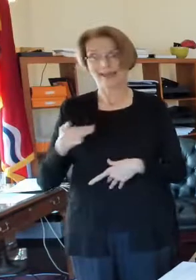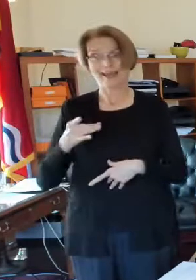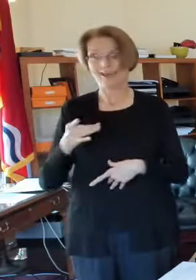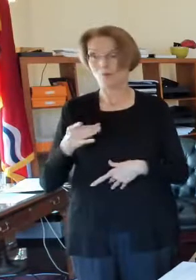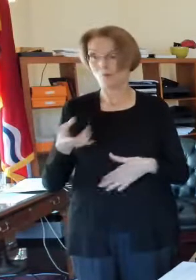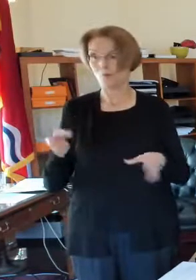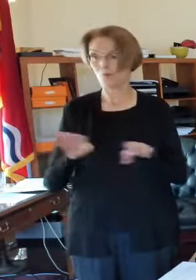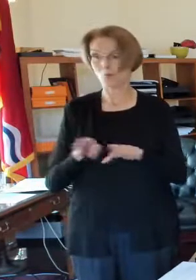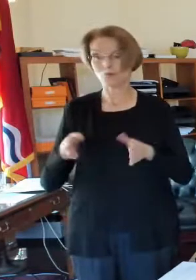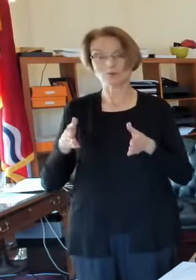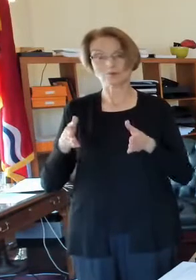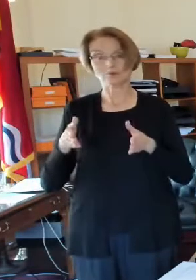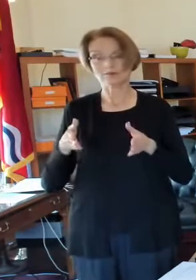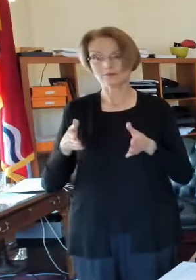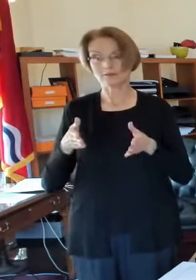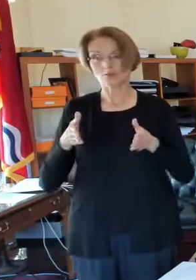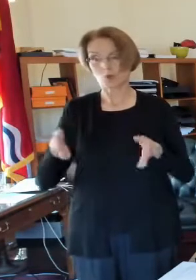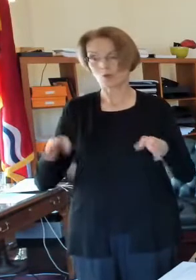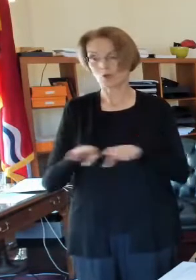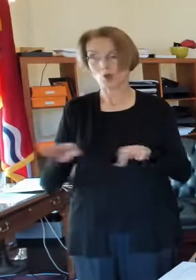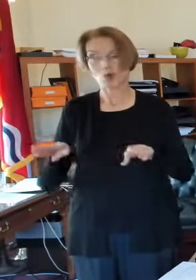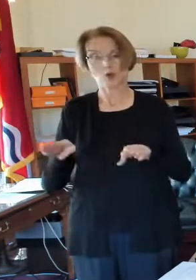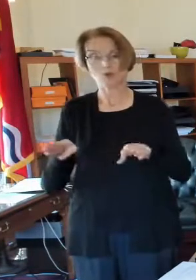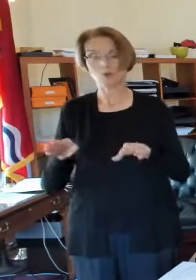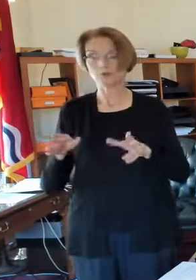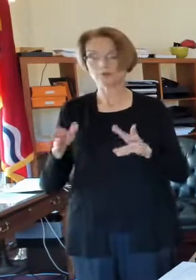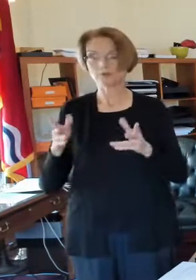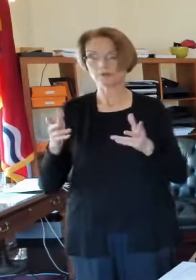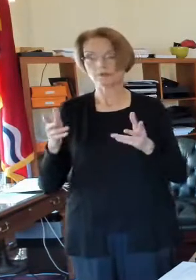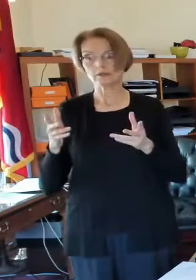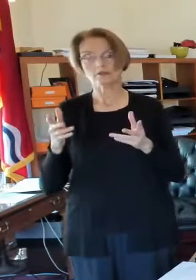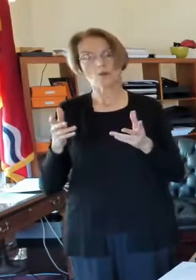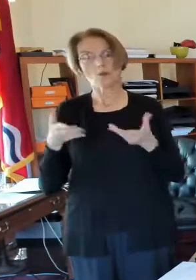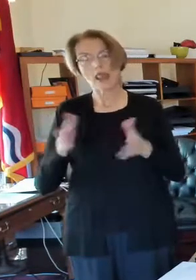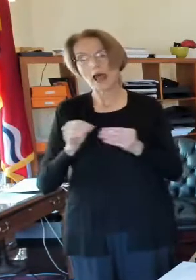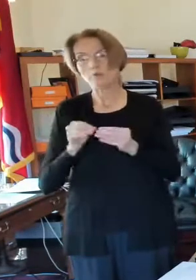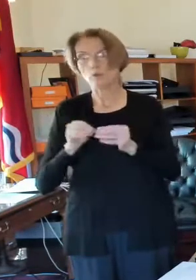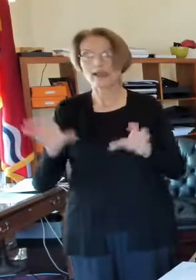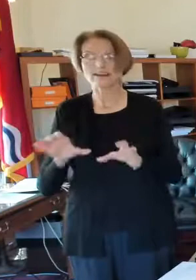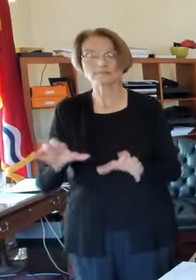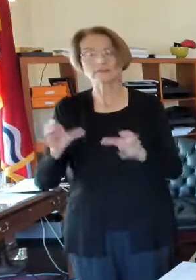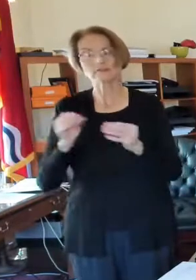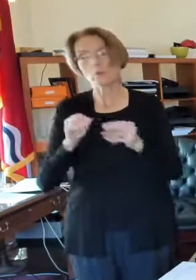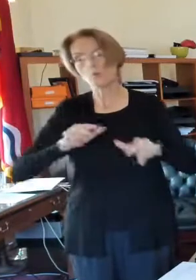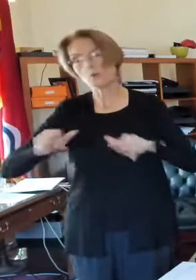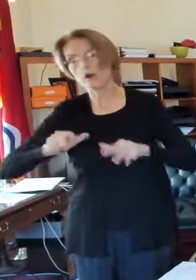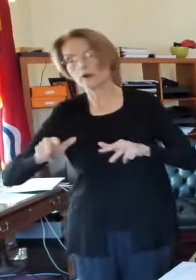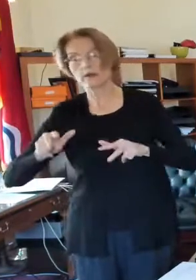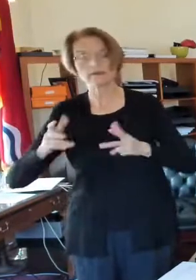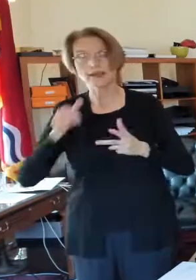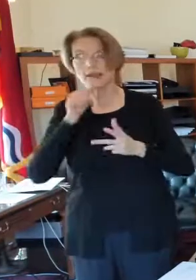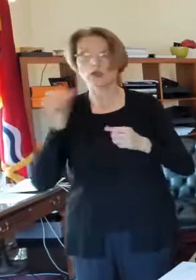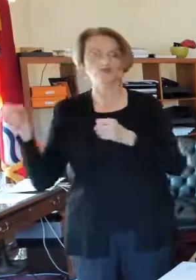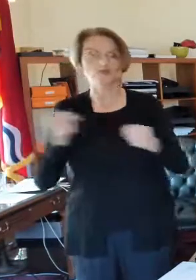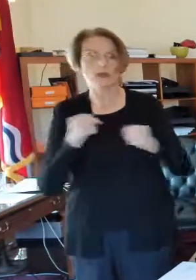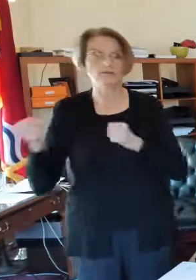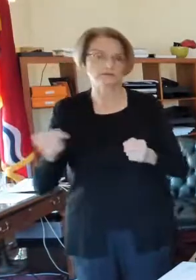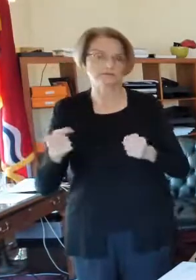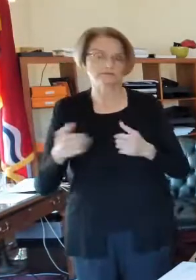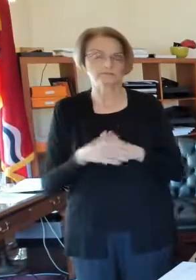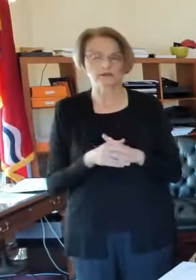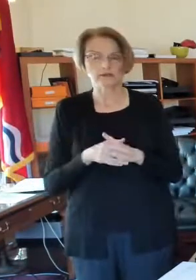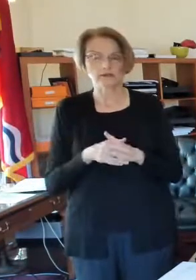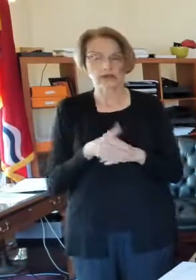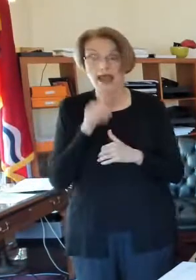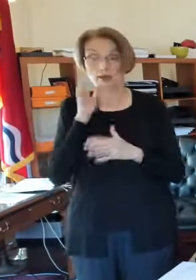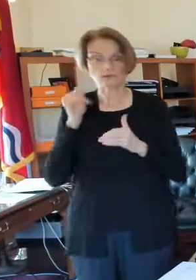roads closed and having the parks be more about park activities than about driving. So I don't expect that we're going to change that